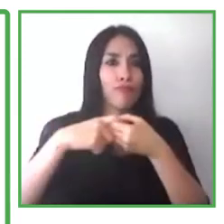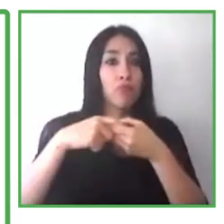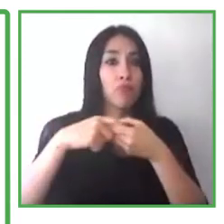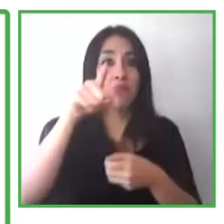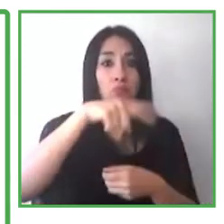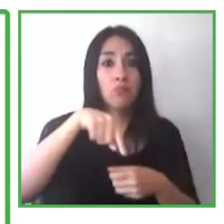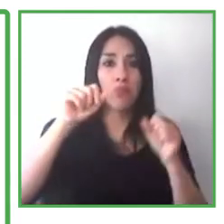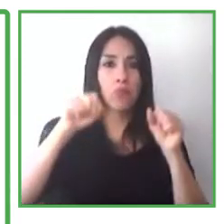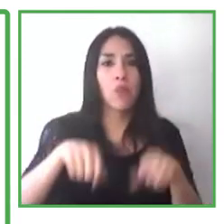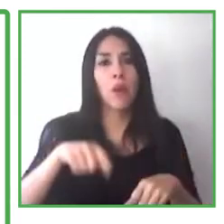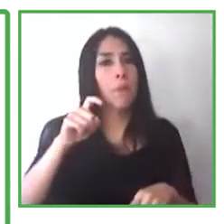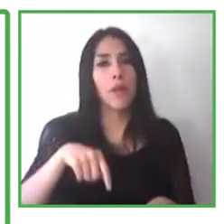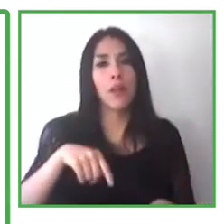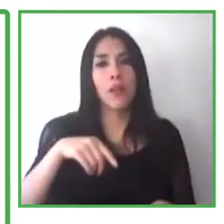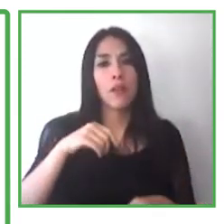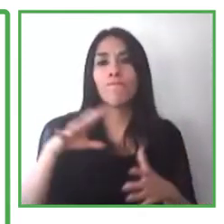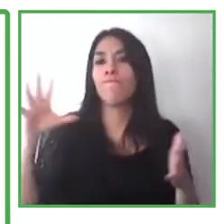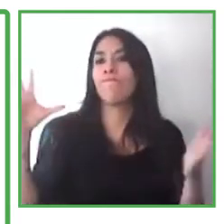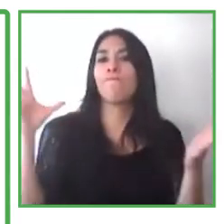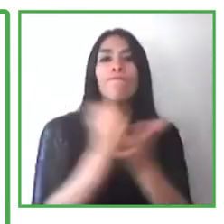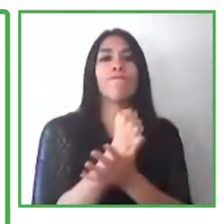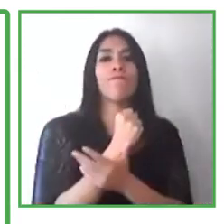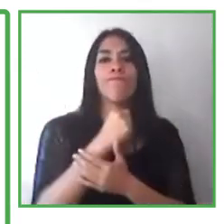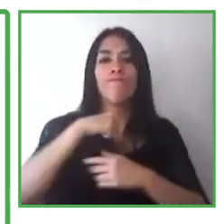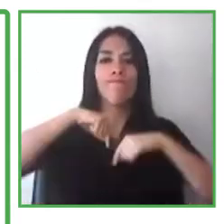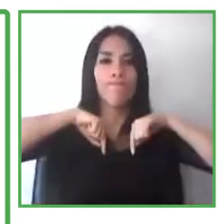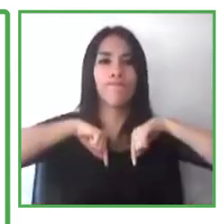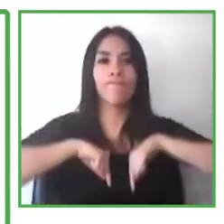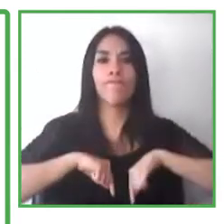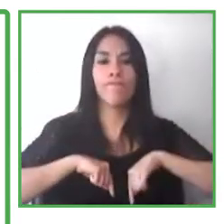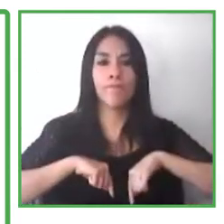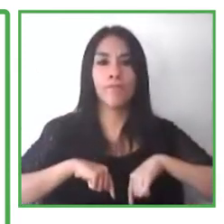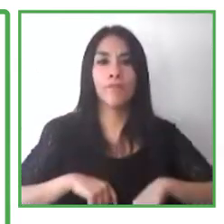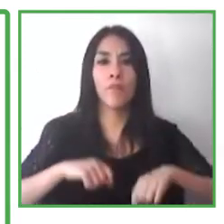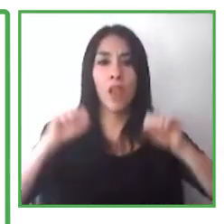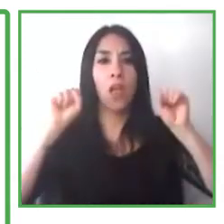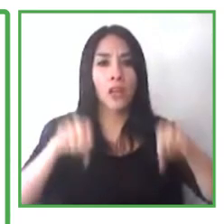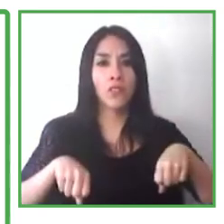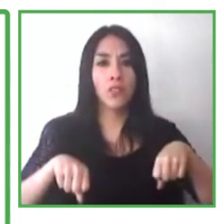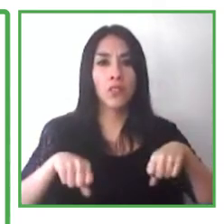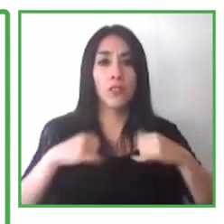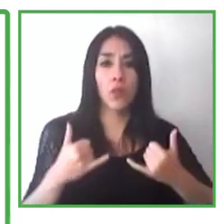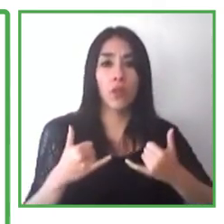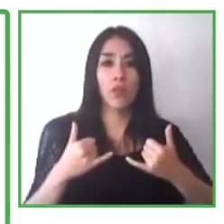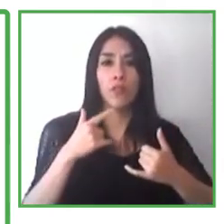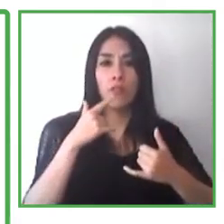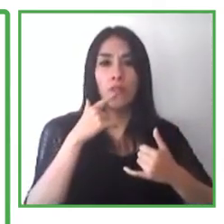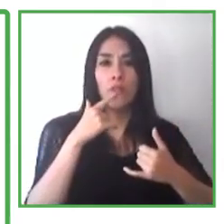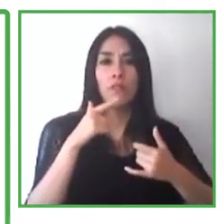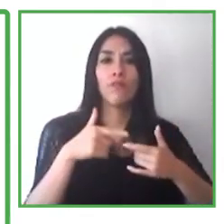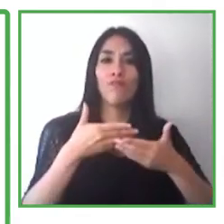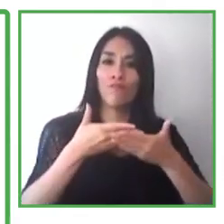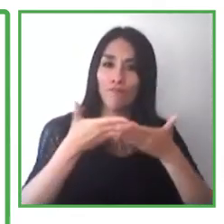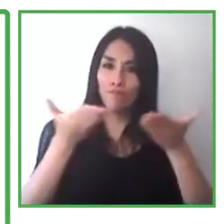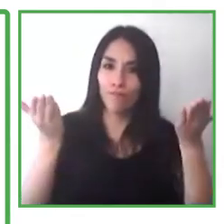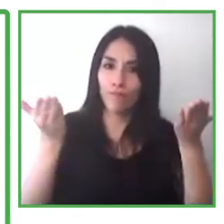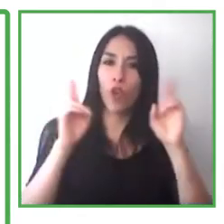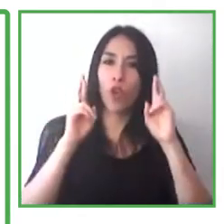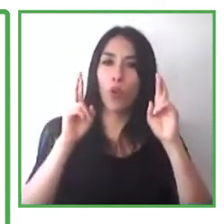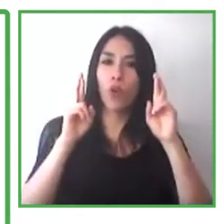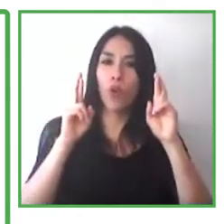cents of recommendation. I hope this was very helpful for you. And